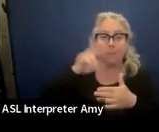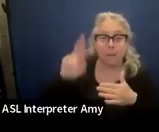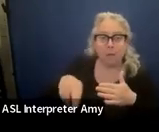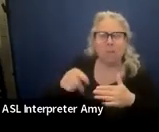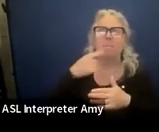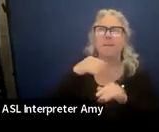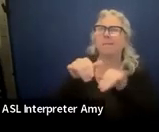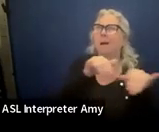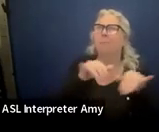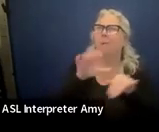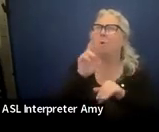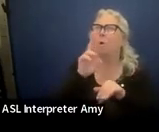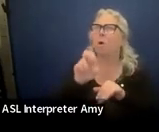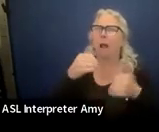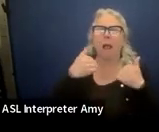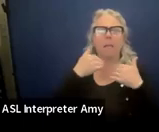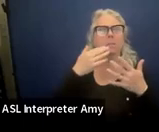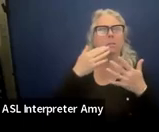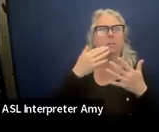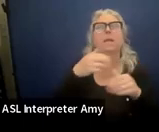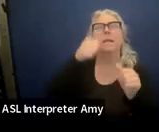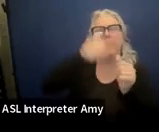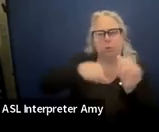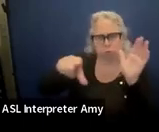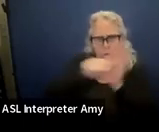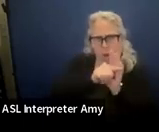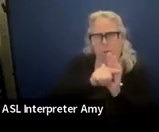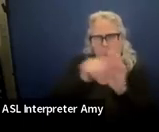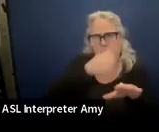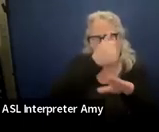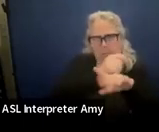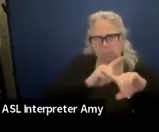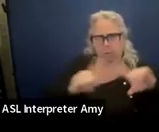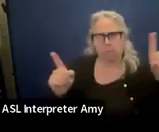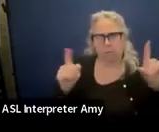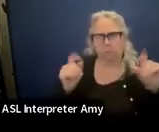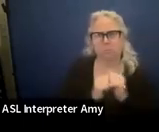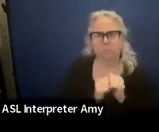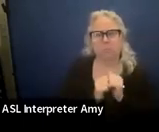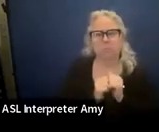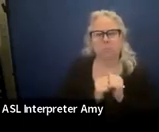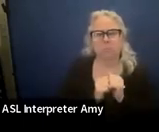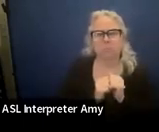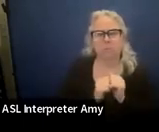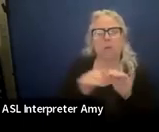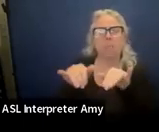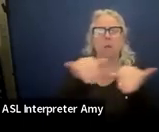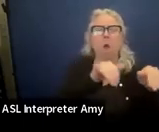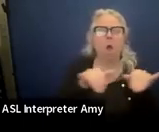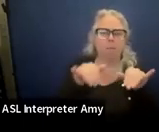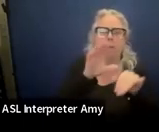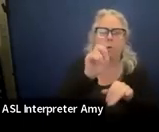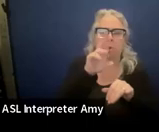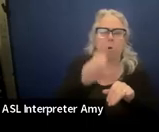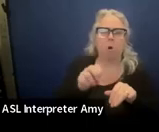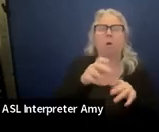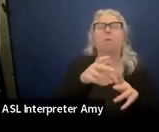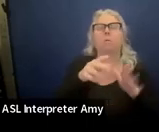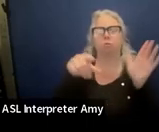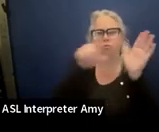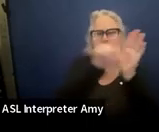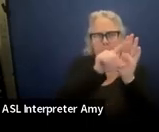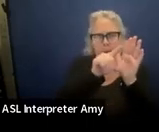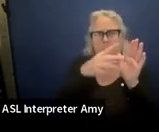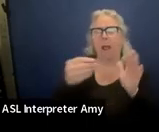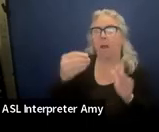I don't think it has a span. I think it has each grade. Is that right? Yes. I believe the Common Core is broken down by grade where the main